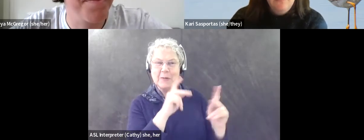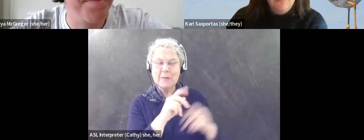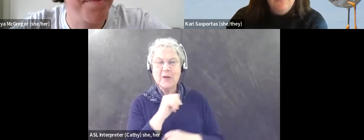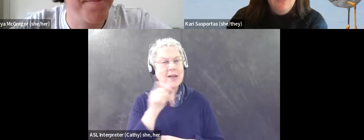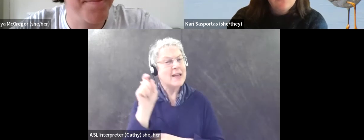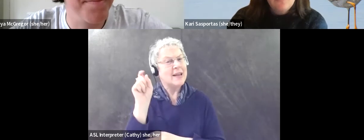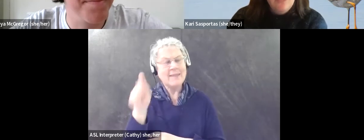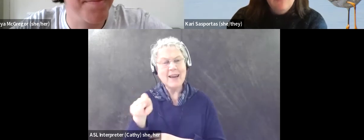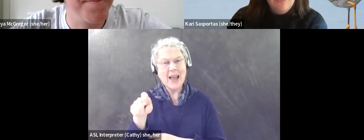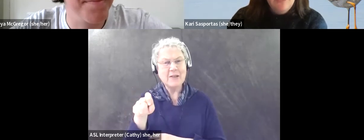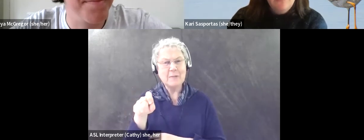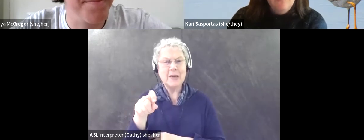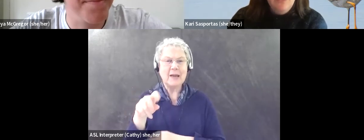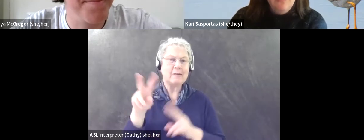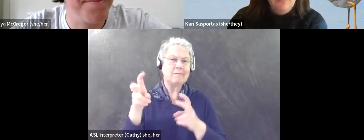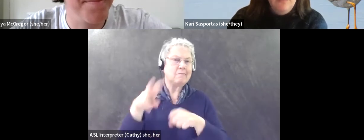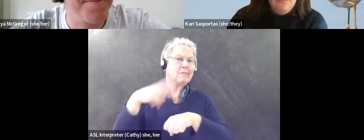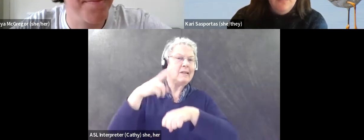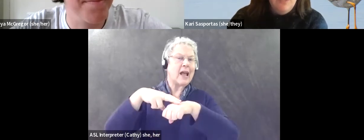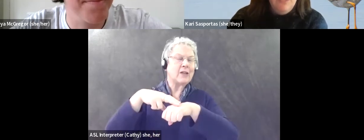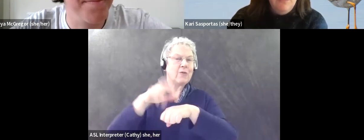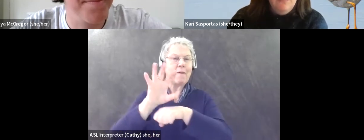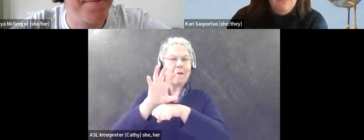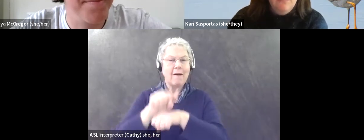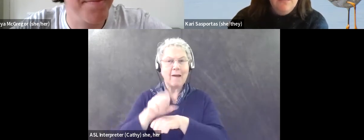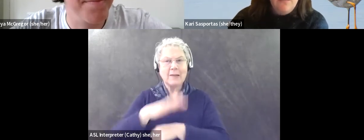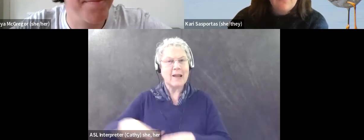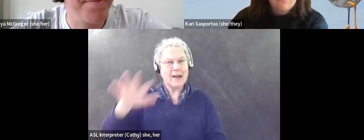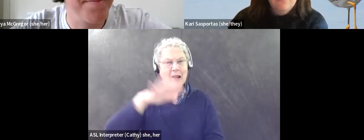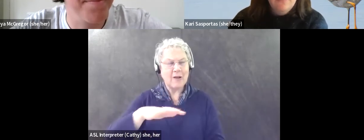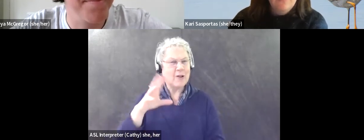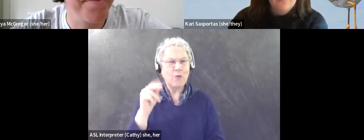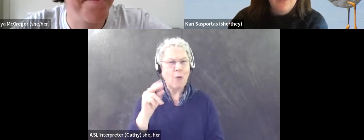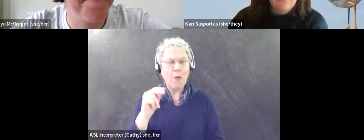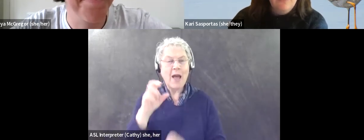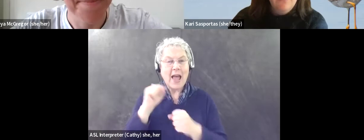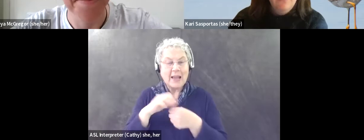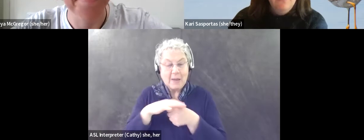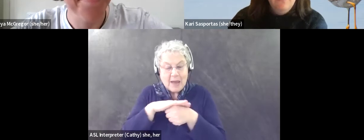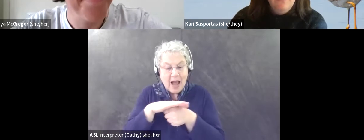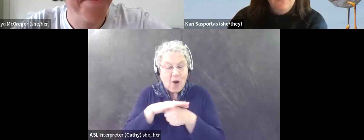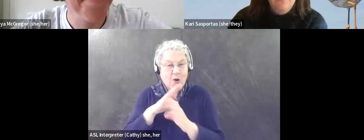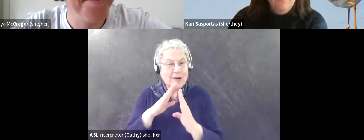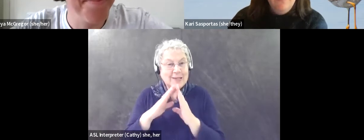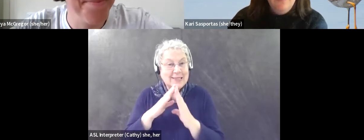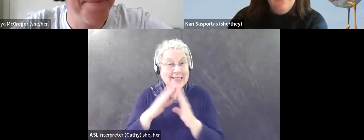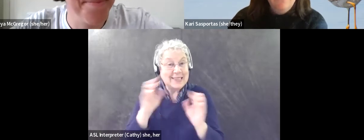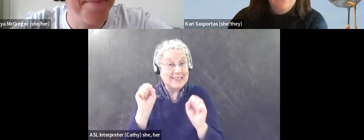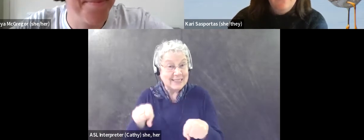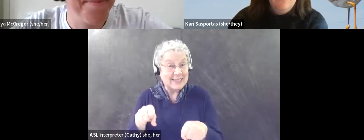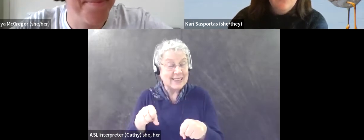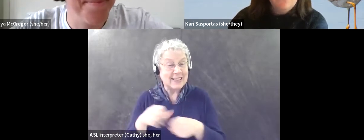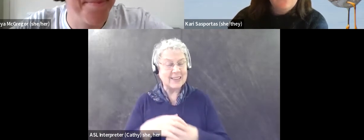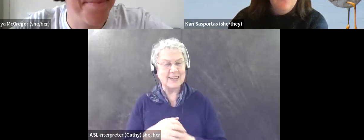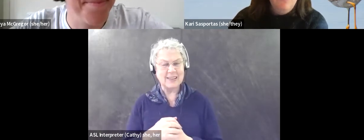um, natural habitat. It can be, you know, right in our little urban area. Um, and, and I